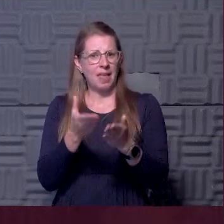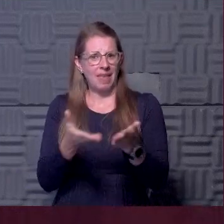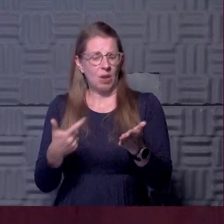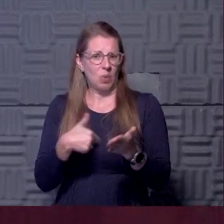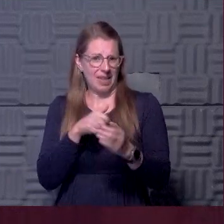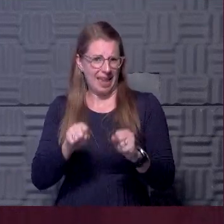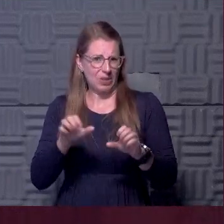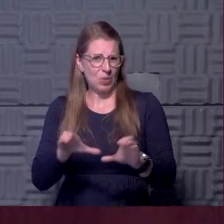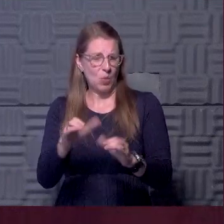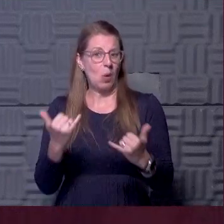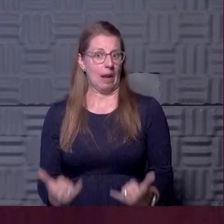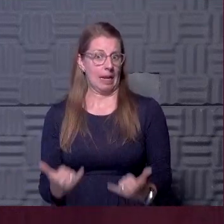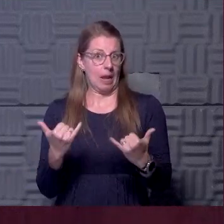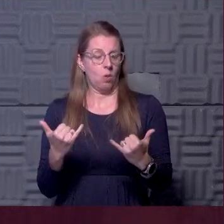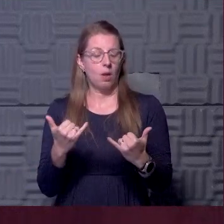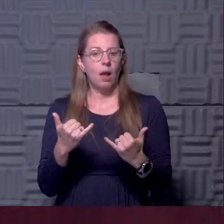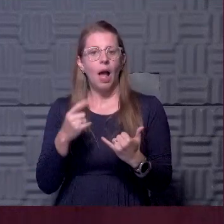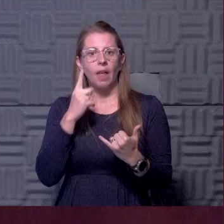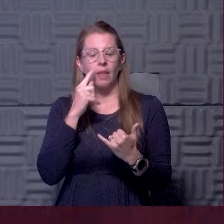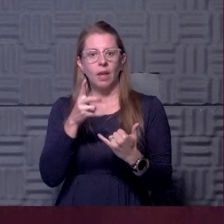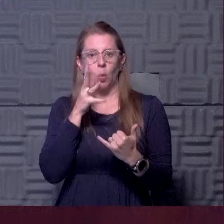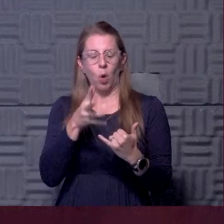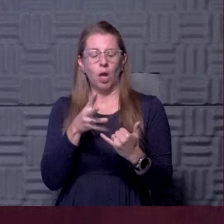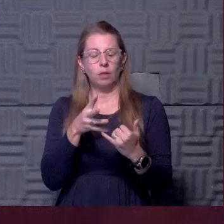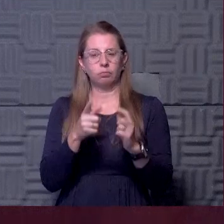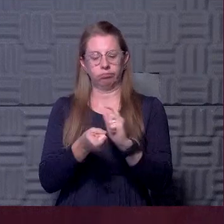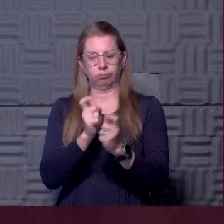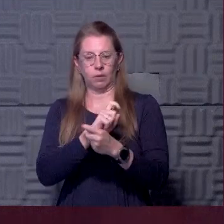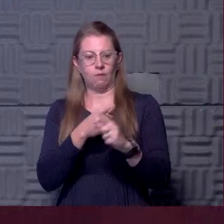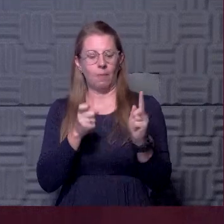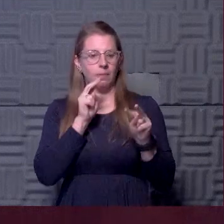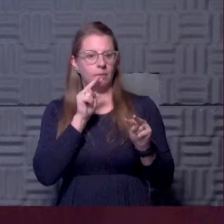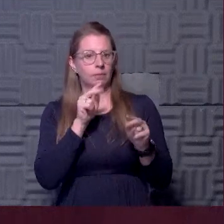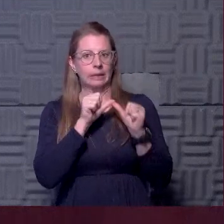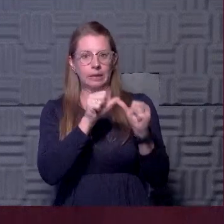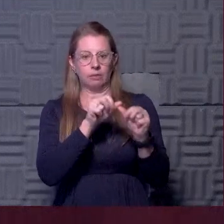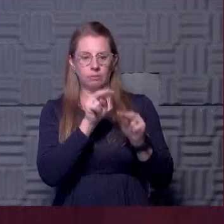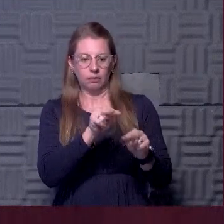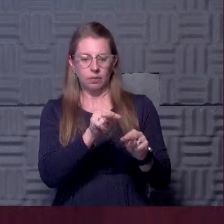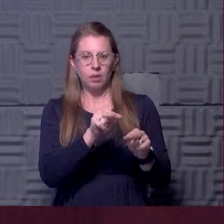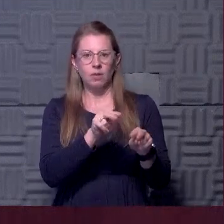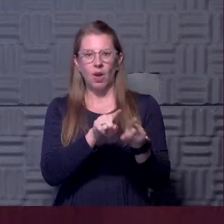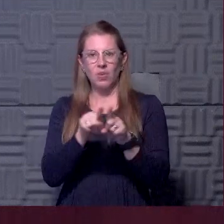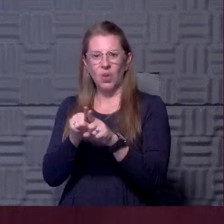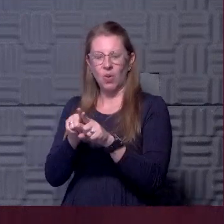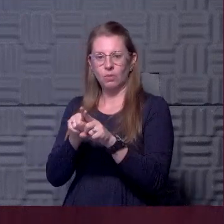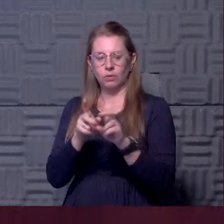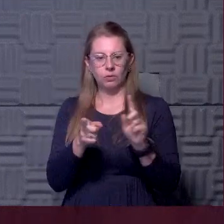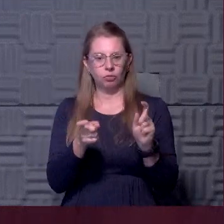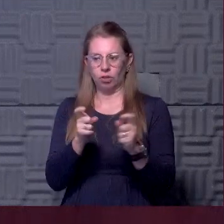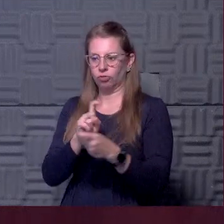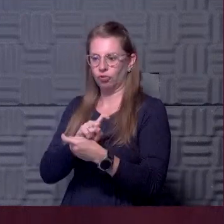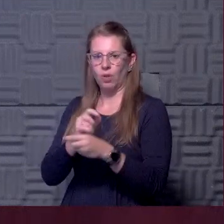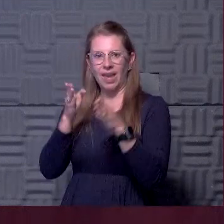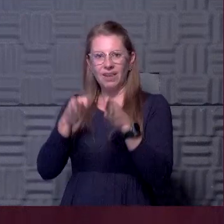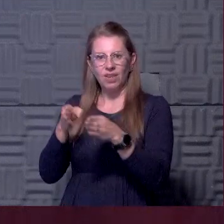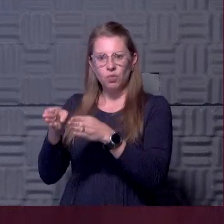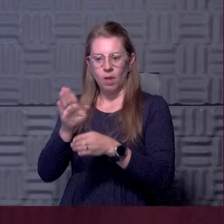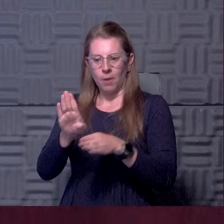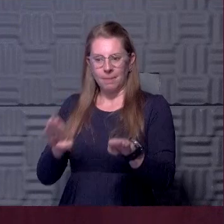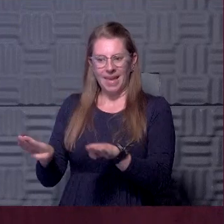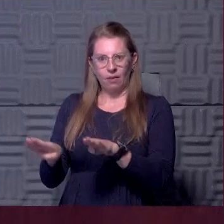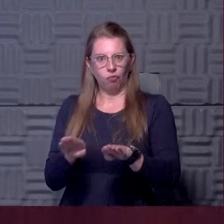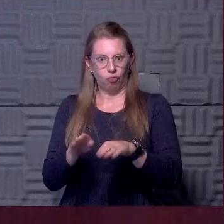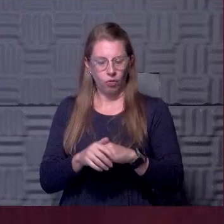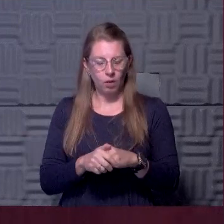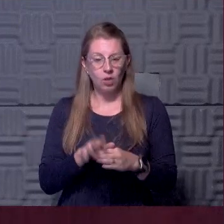now. But very quickly I think we're going to shift from continuing surveillance testing over to individual behavior and just how well the students on campus